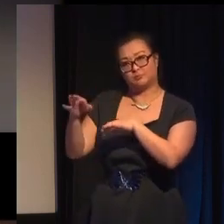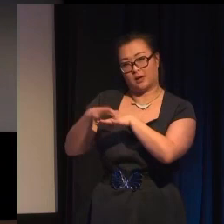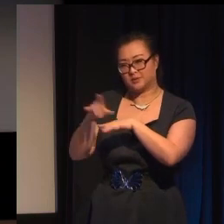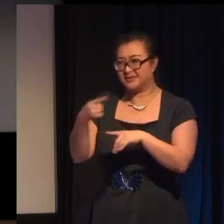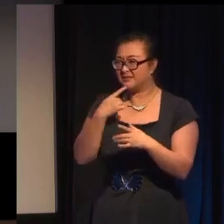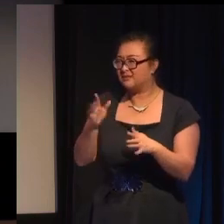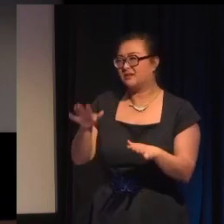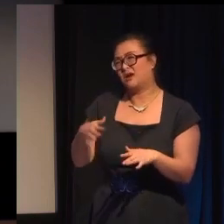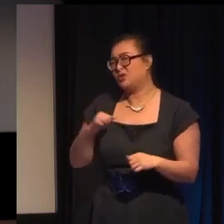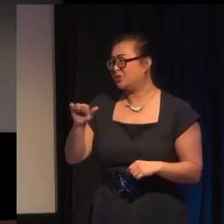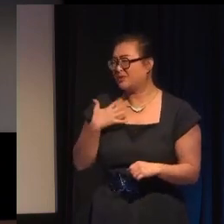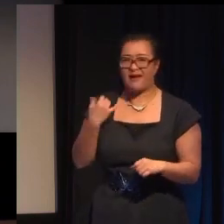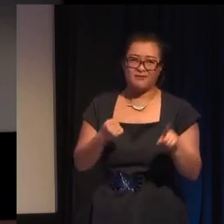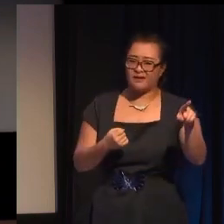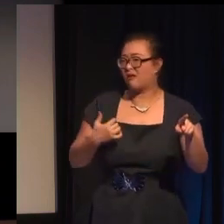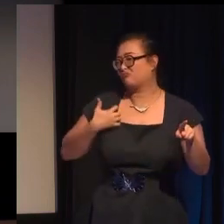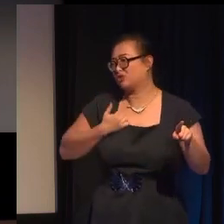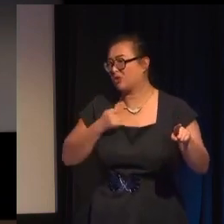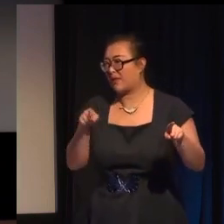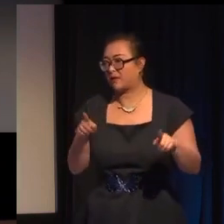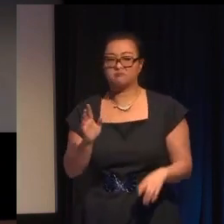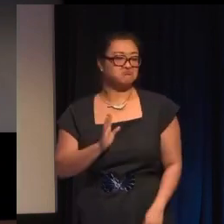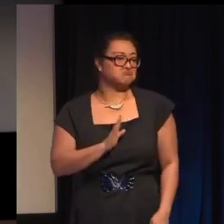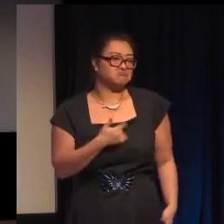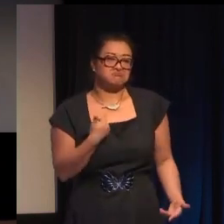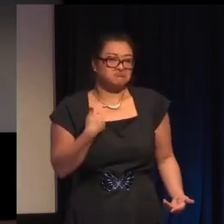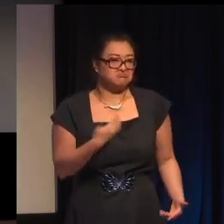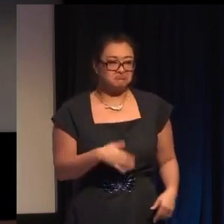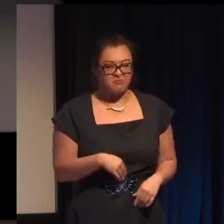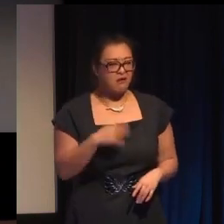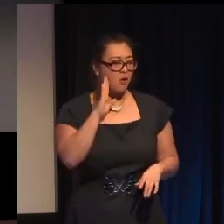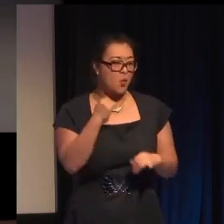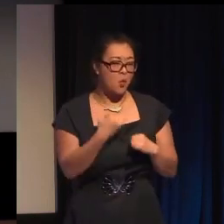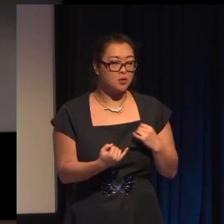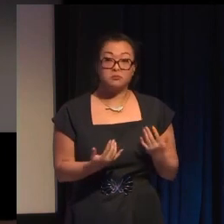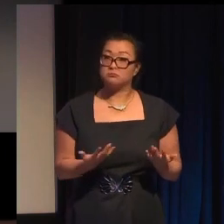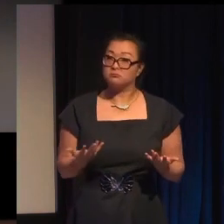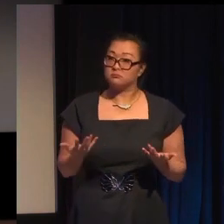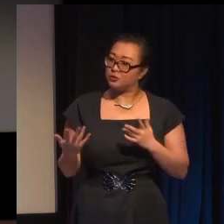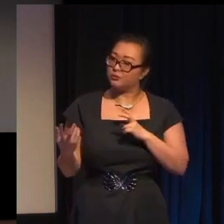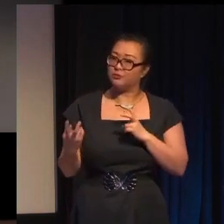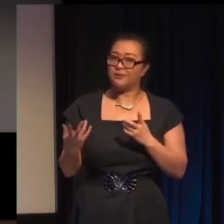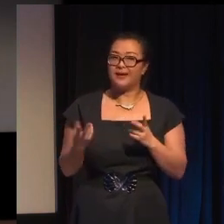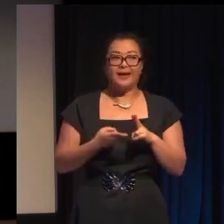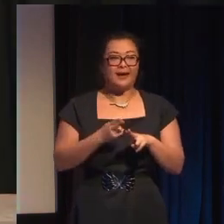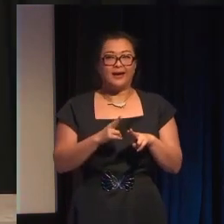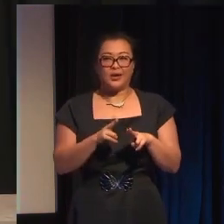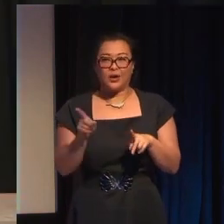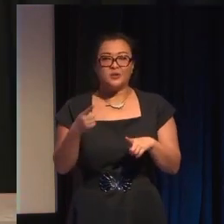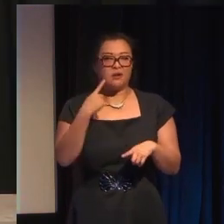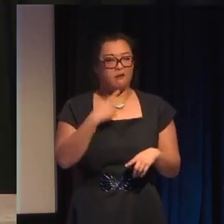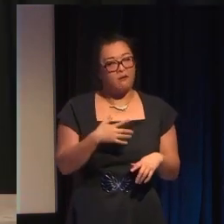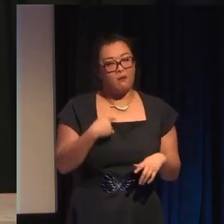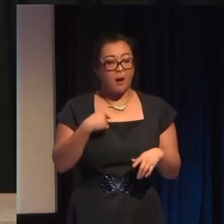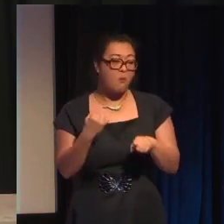who shrugs it off she's heard worse if she had stopped putting up with all of the casually racist ladies whose hair she styles, she